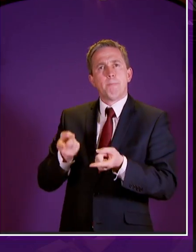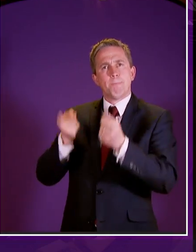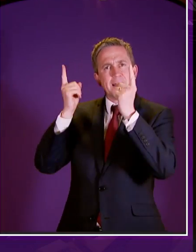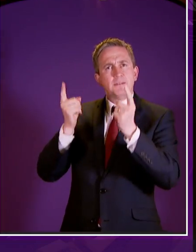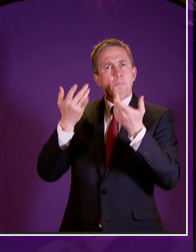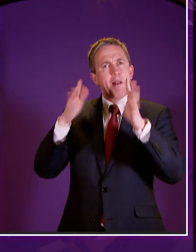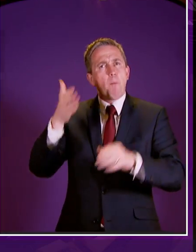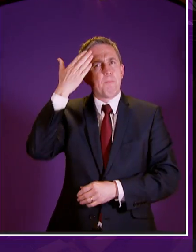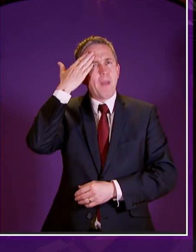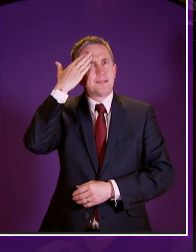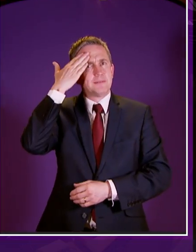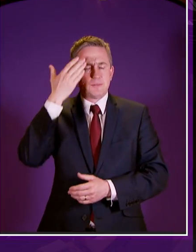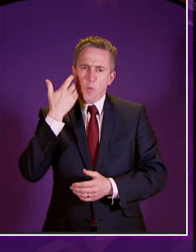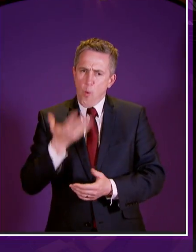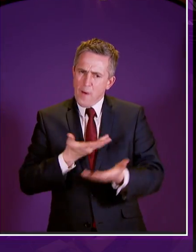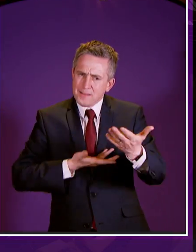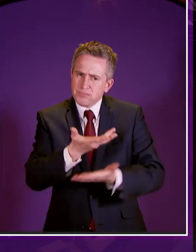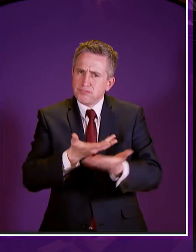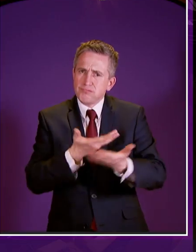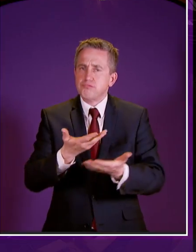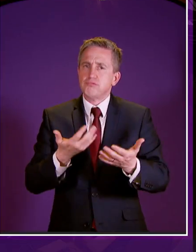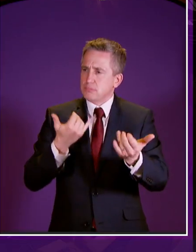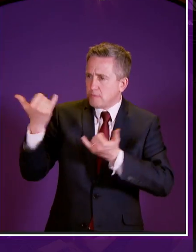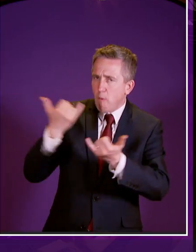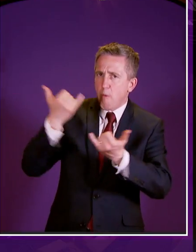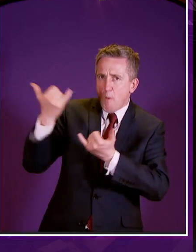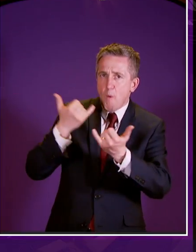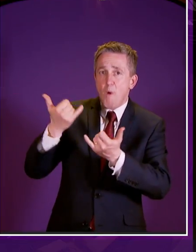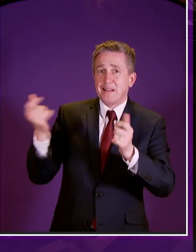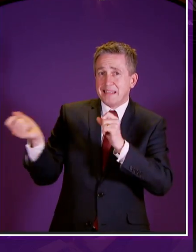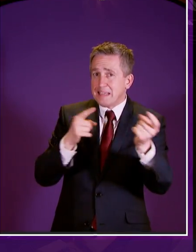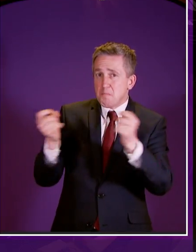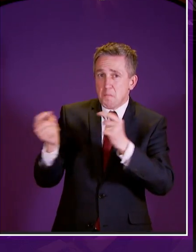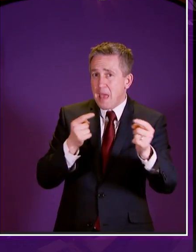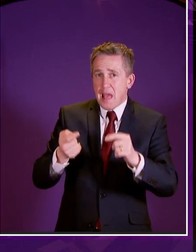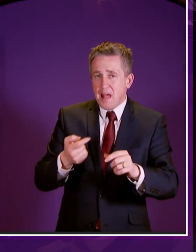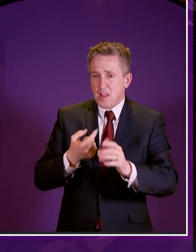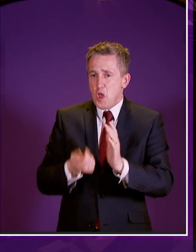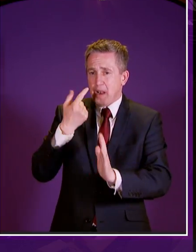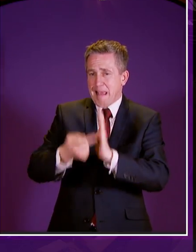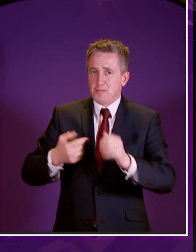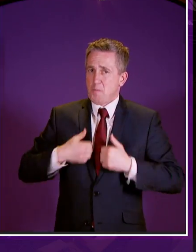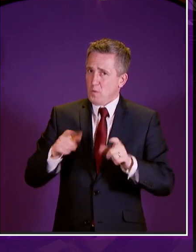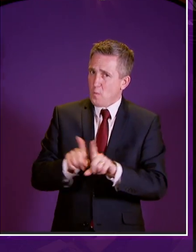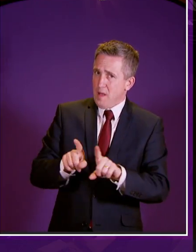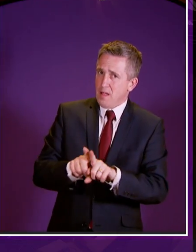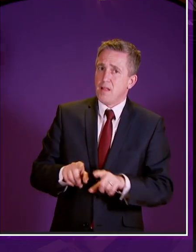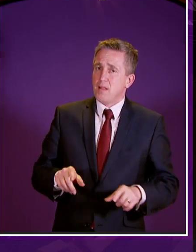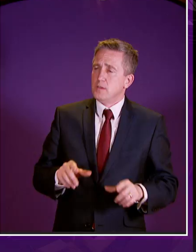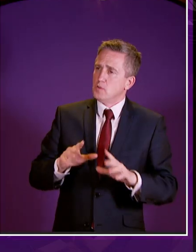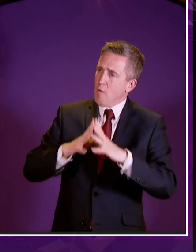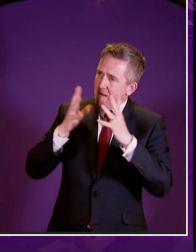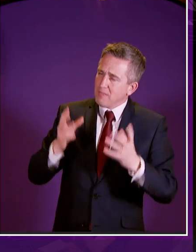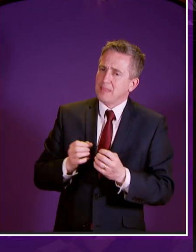to suggestions to meetings to telephone conversations and even to send in emails in the early hours of the morning and for all those things